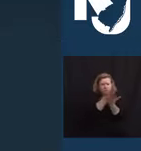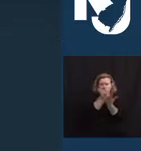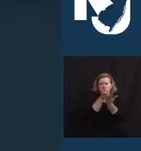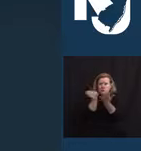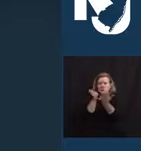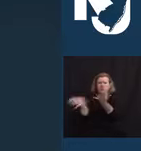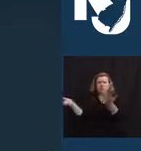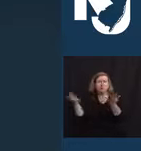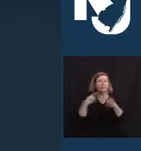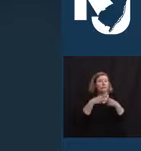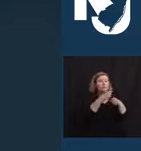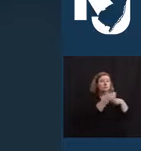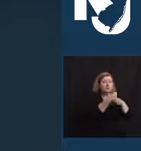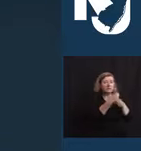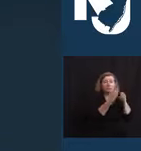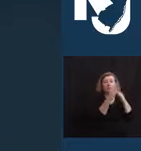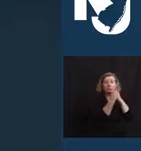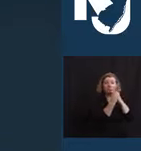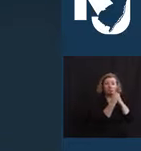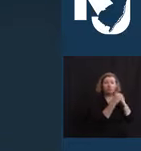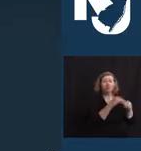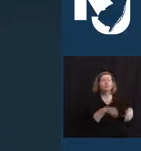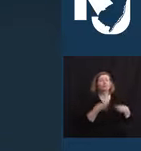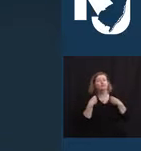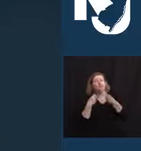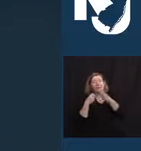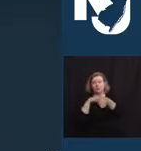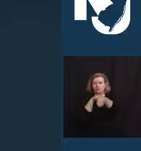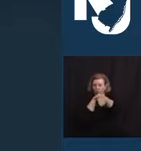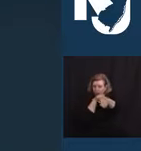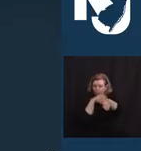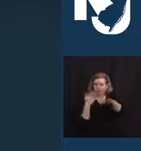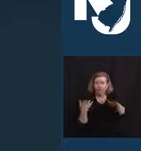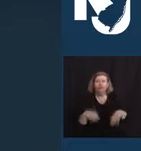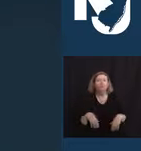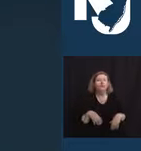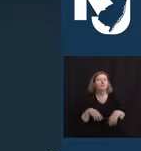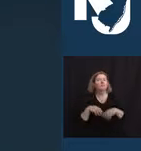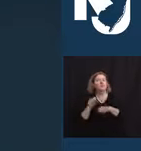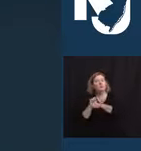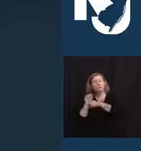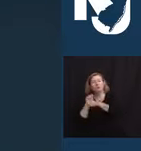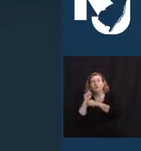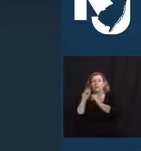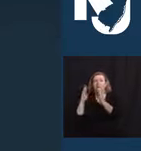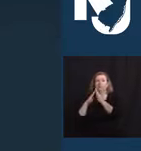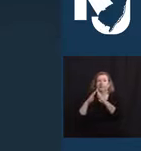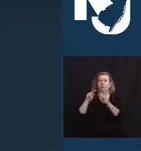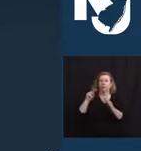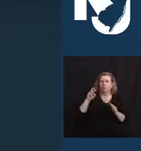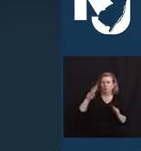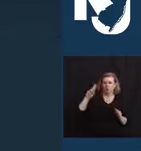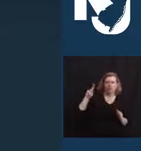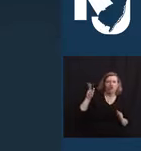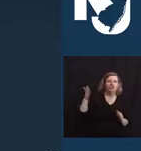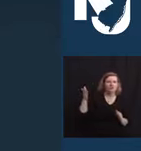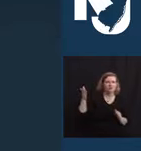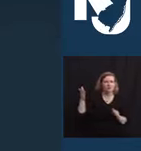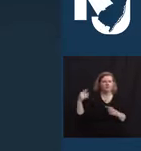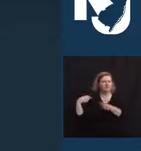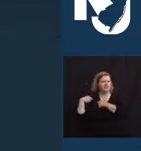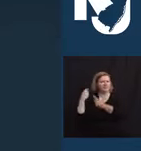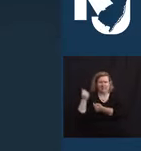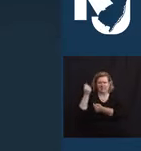drove trailers. He worked for the city of Newark. But for the past nearly 16 years, he had been a field compliance inspector in the